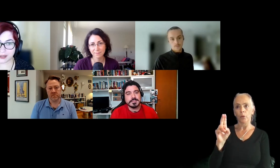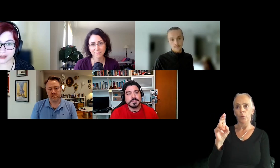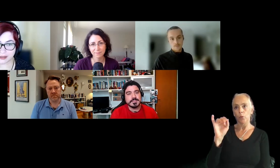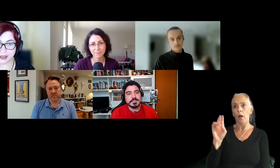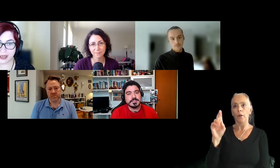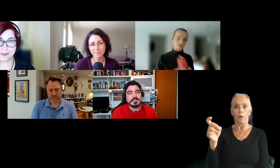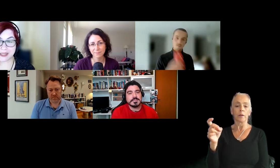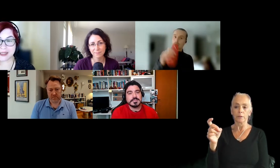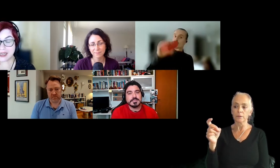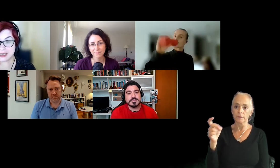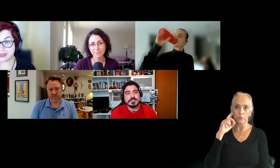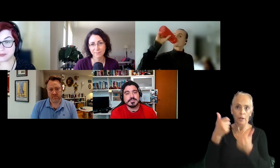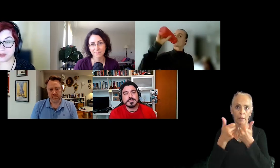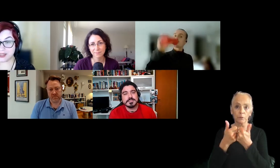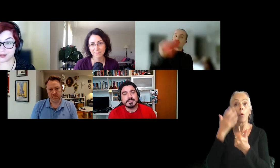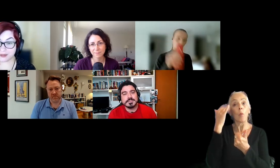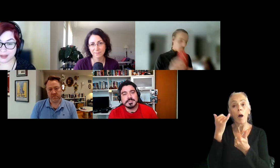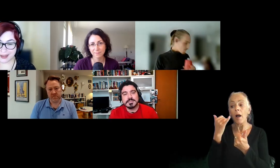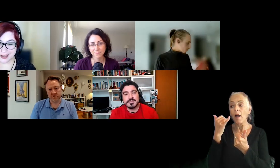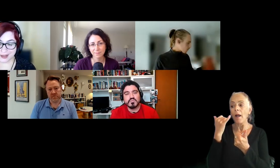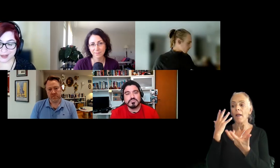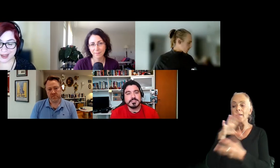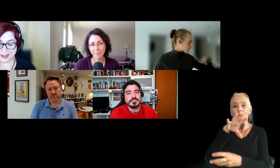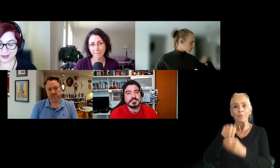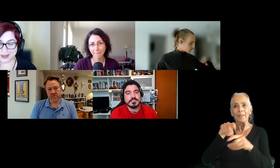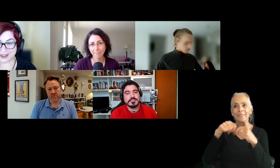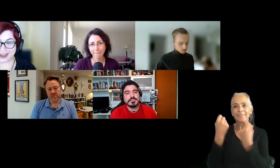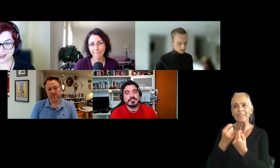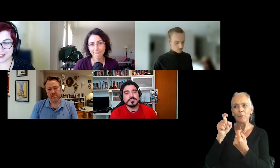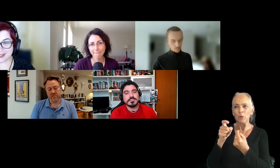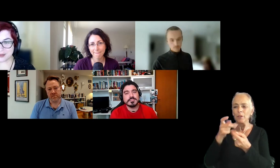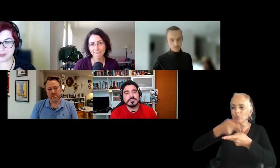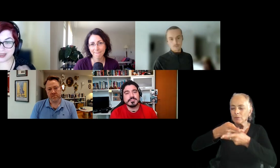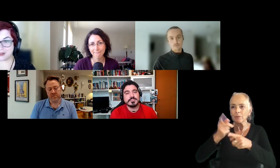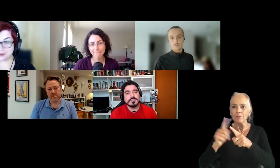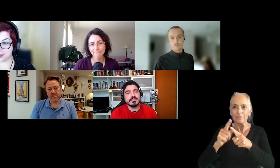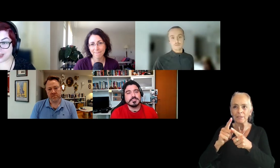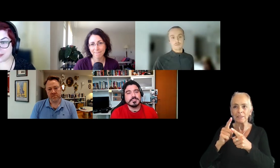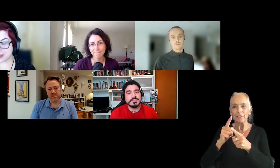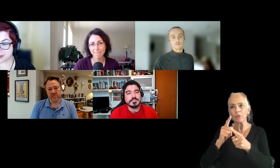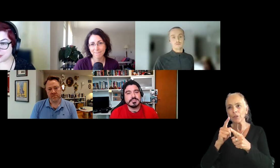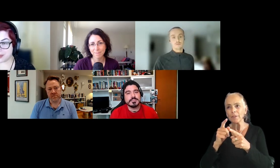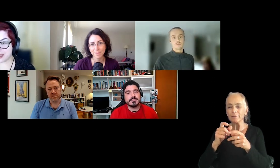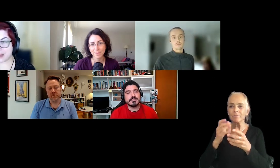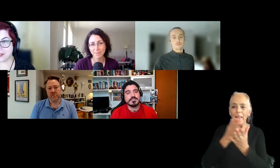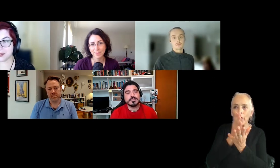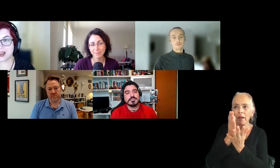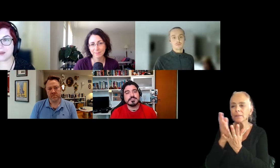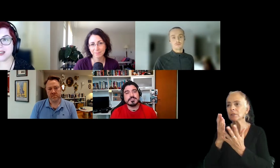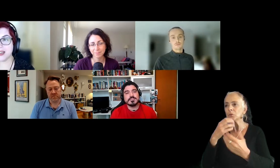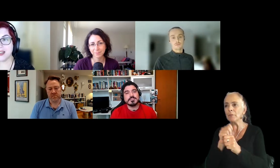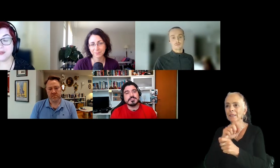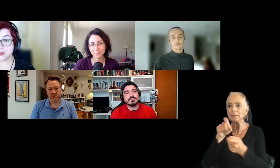games. Because since in the team, you need to handle different areas to make your future happen or to make that